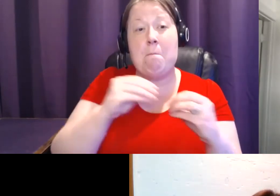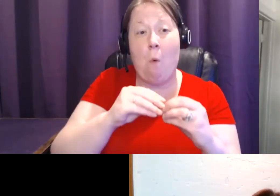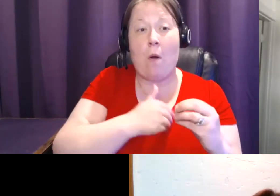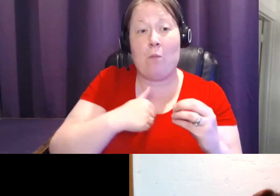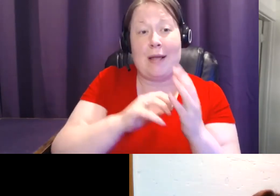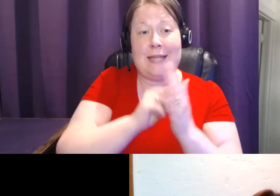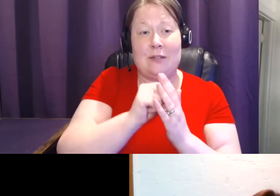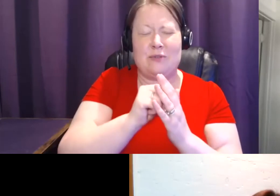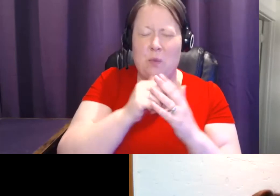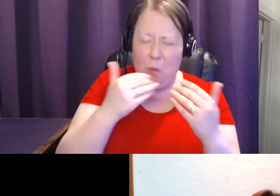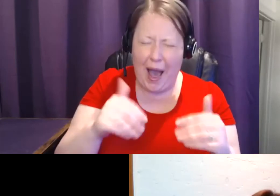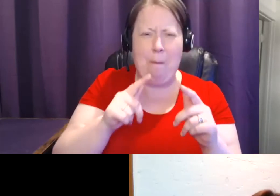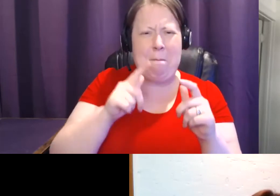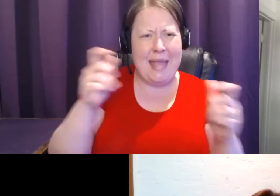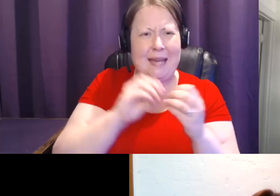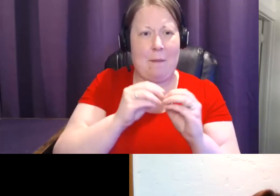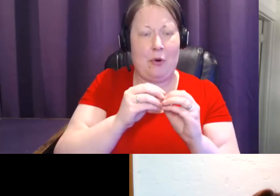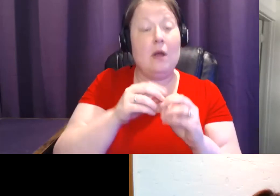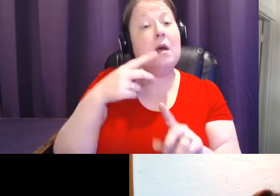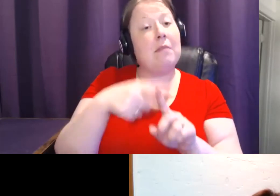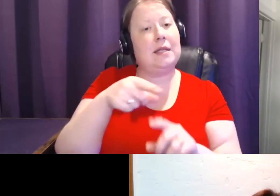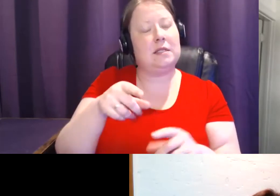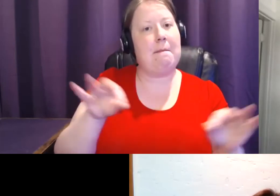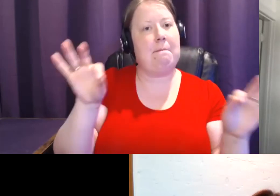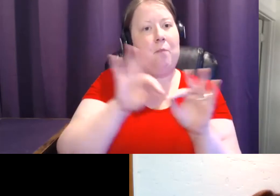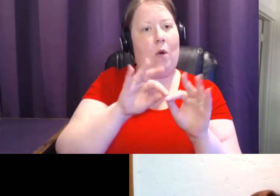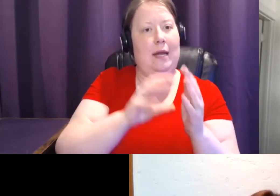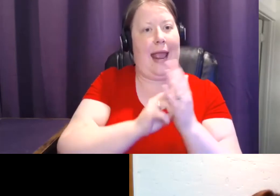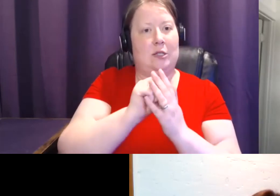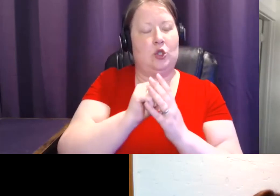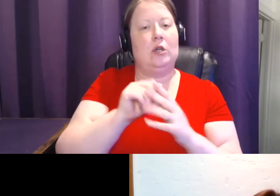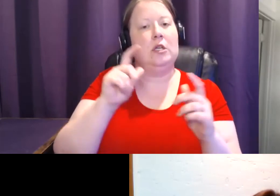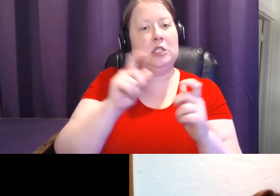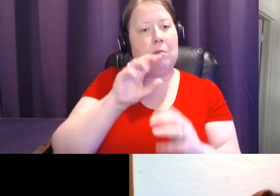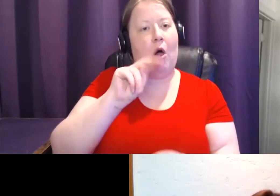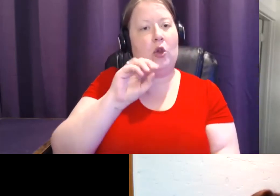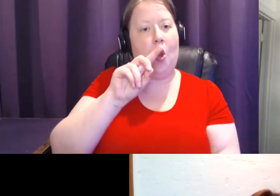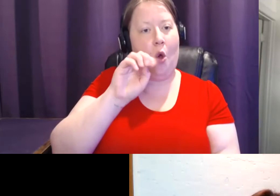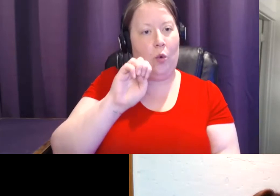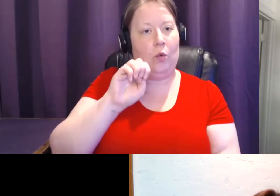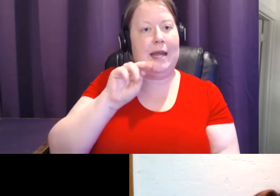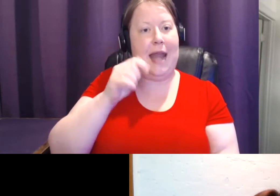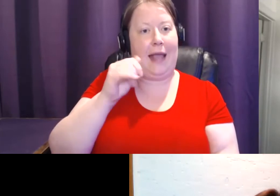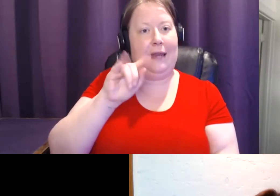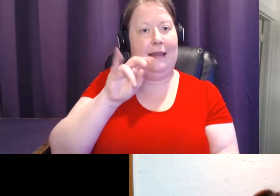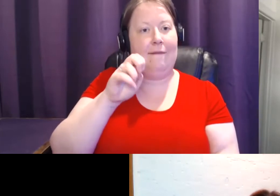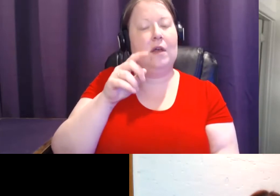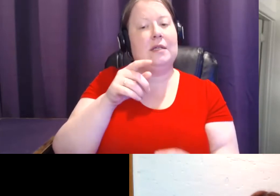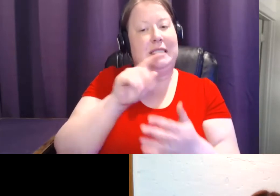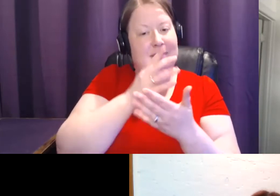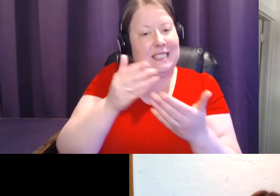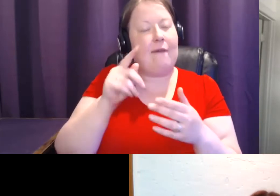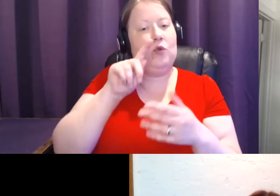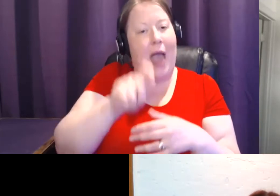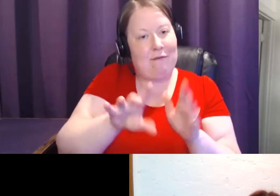and that these are very important cancers. They're small node negative, the kind of cancers that you have to find to save lives. So we